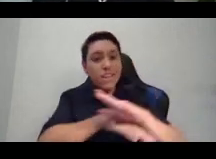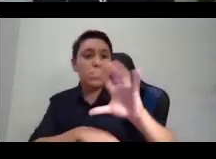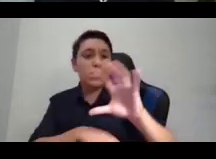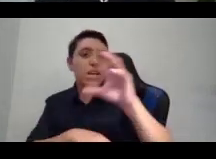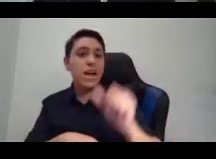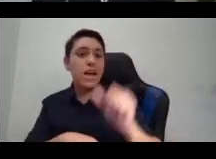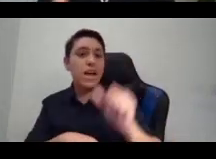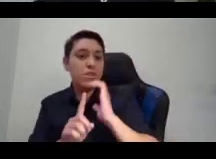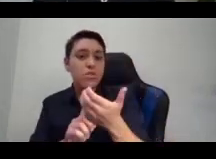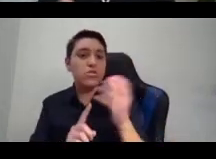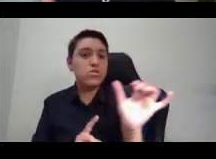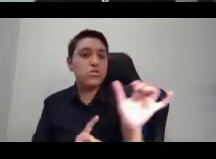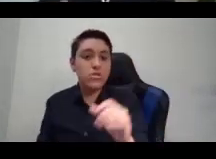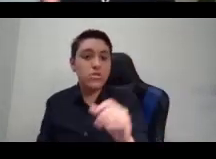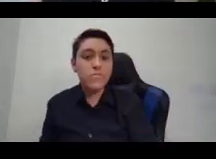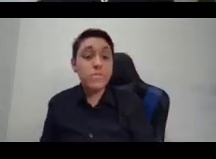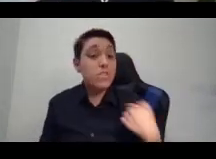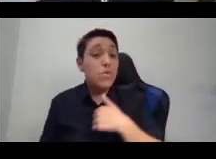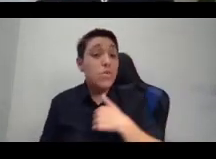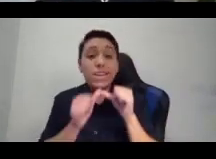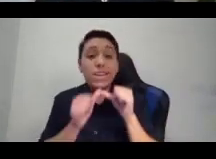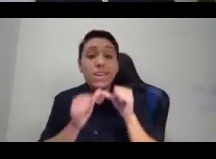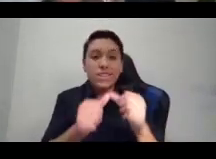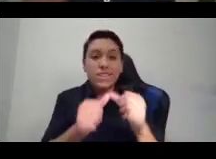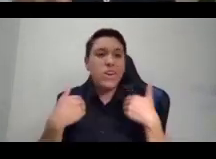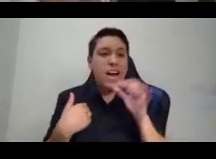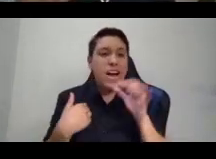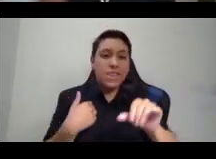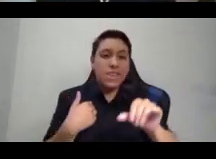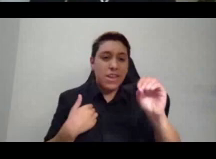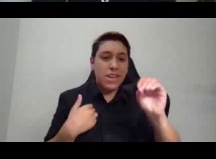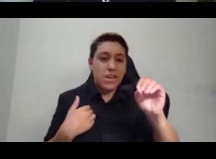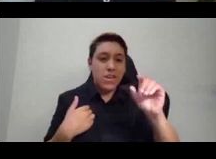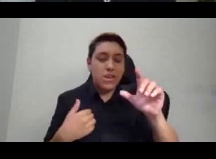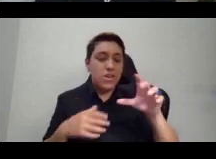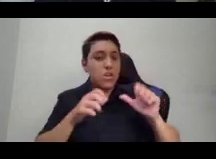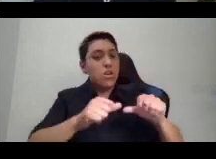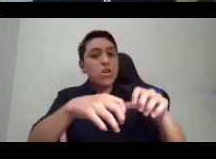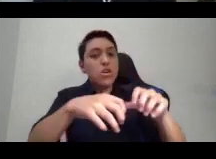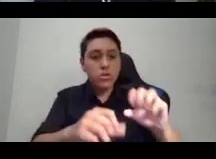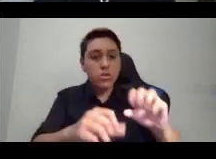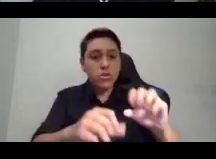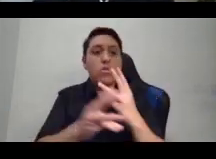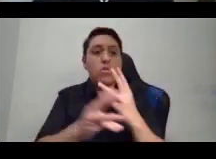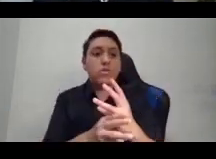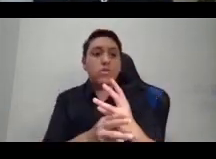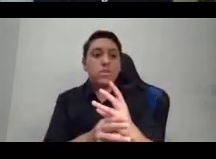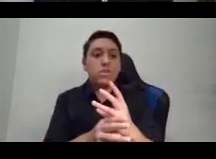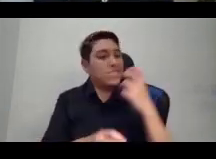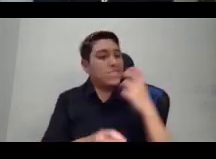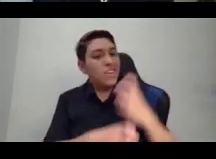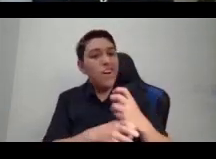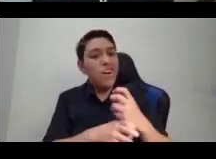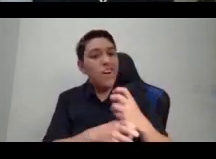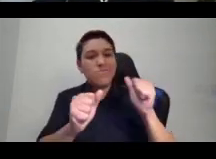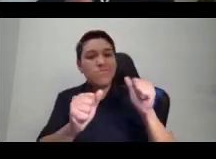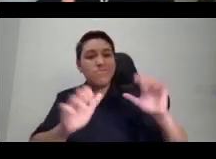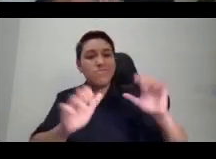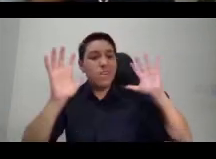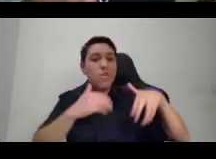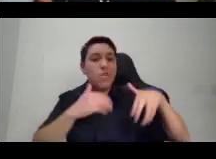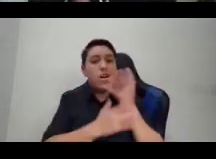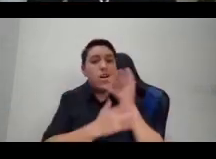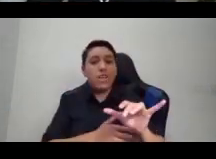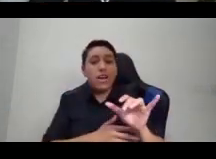to be in a colonial world order. It is very difficult to get outside of that period, unless we are